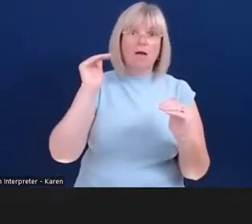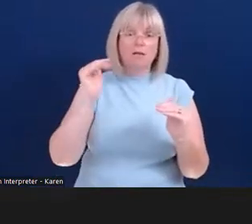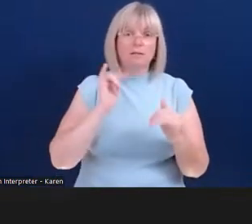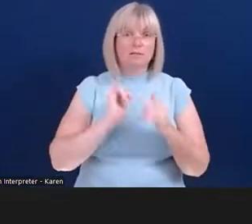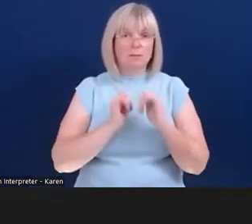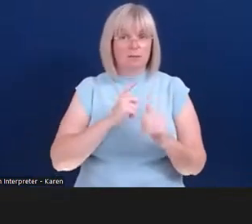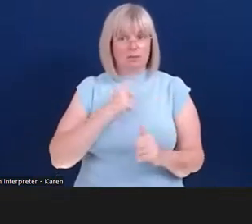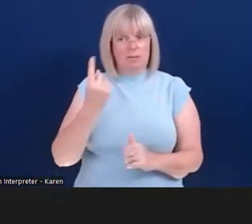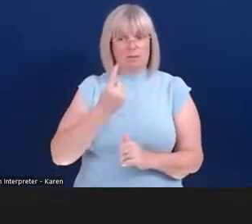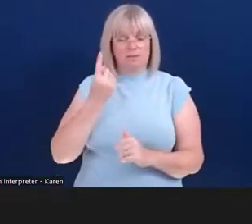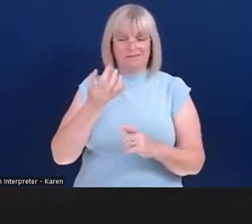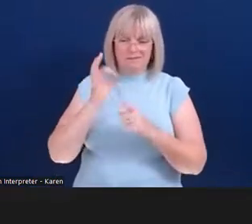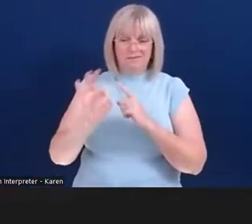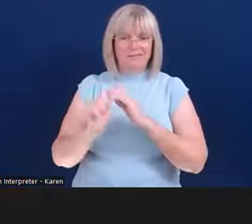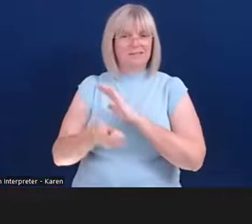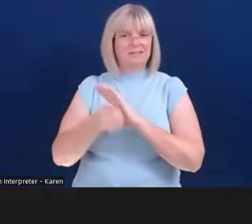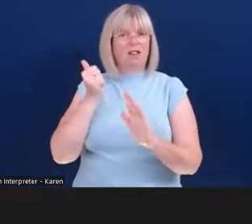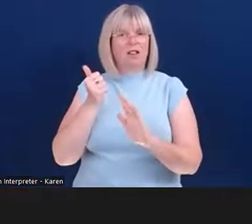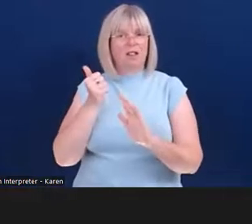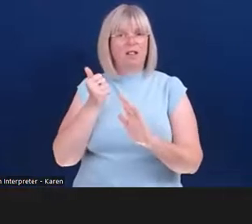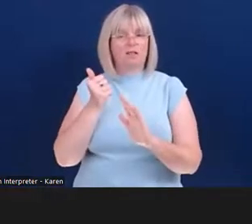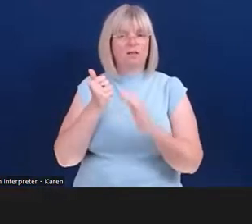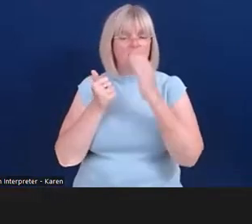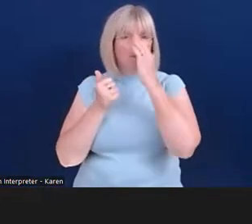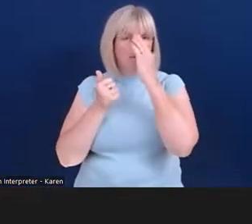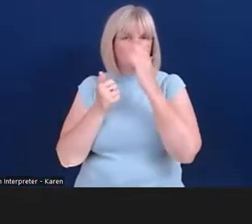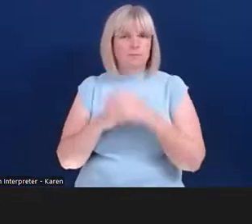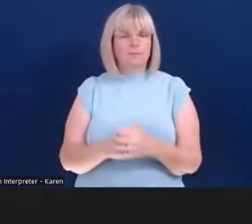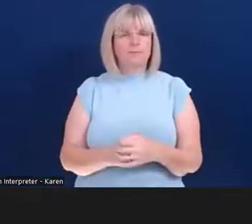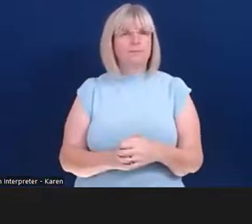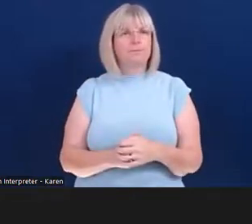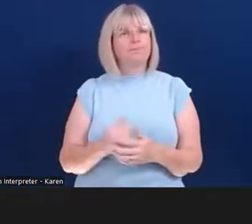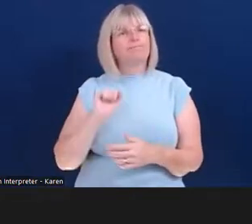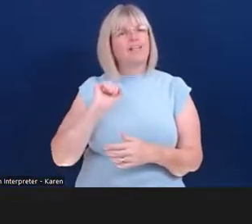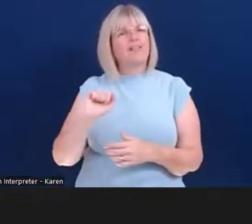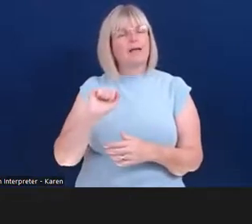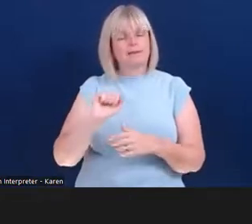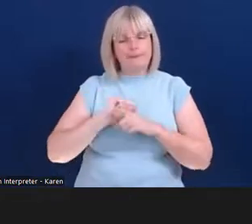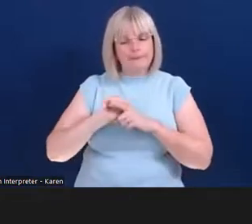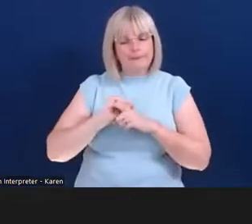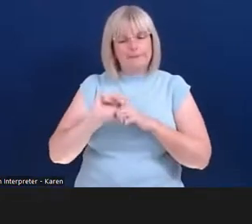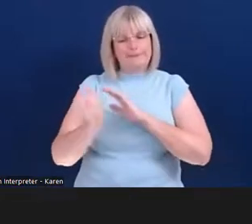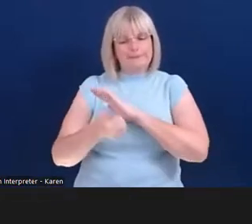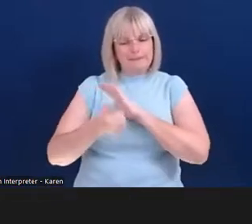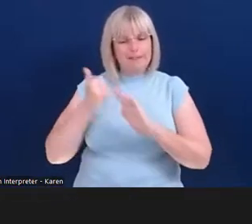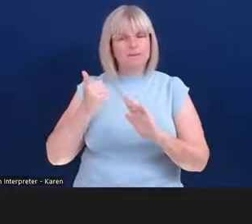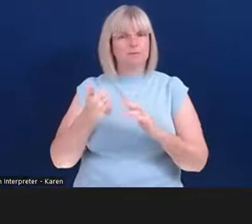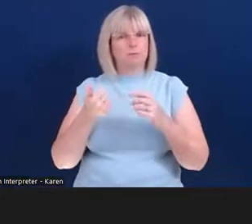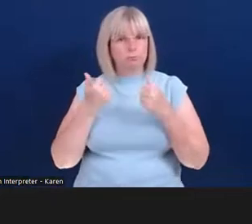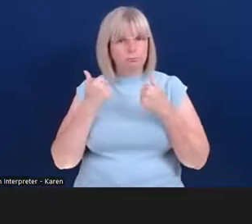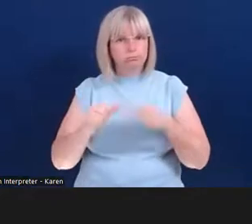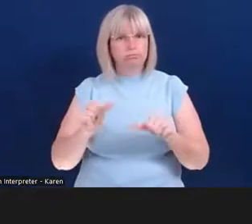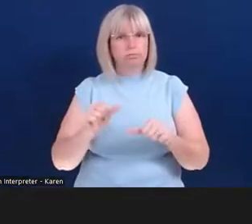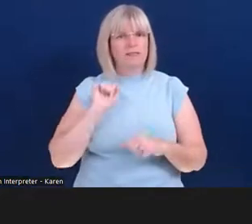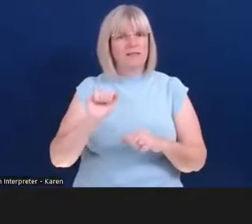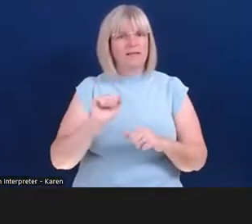specific skills that they've developed in order to overcome their disability. So it's always quite good to sort of look at different ways you can